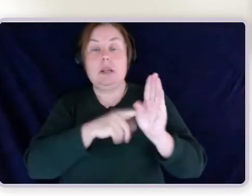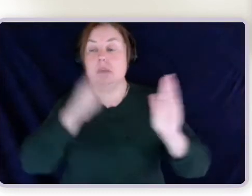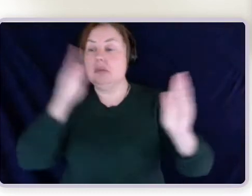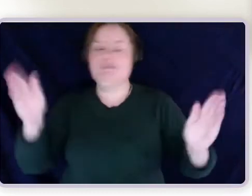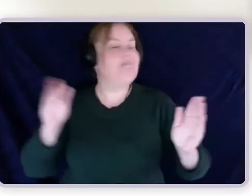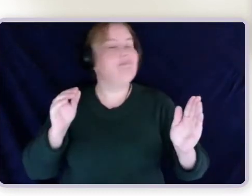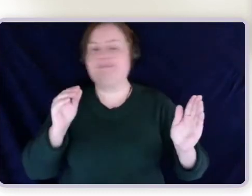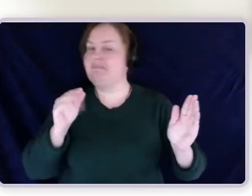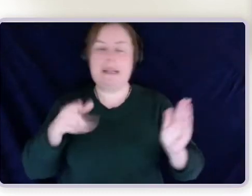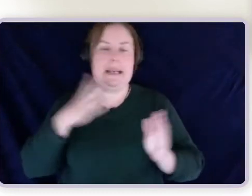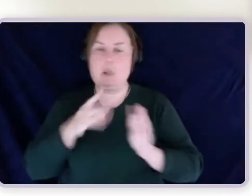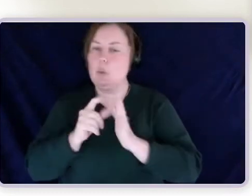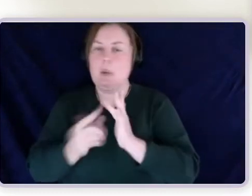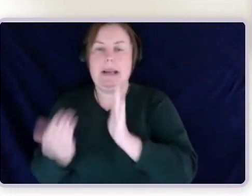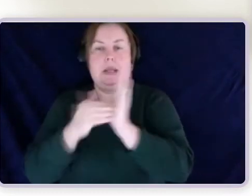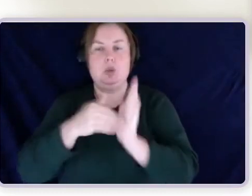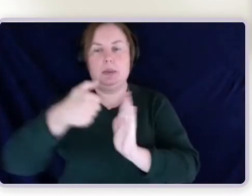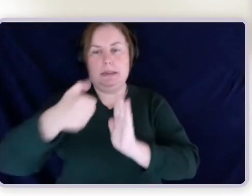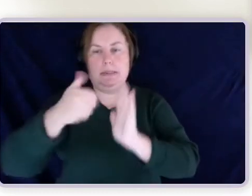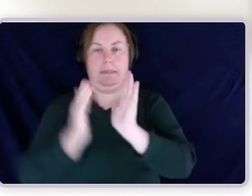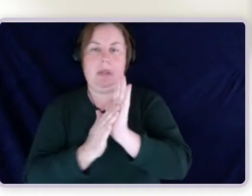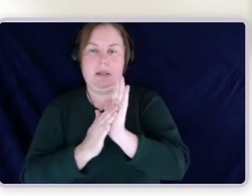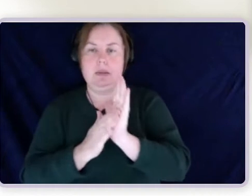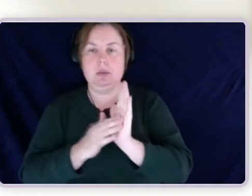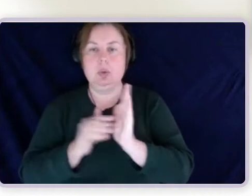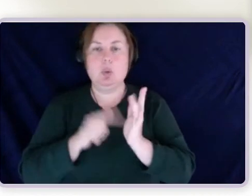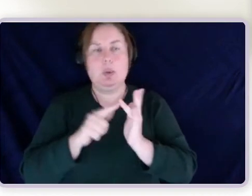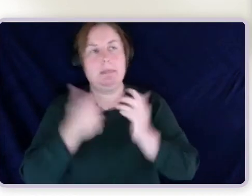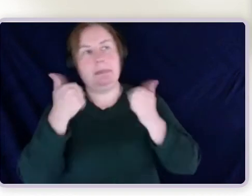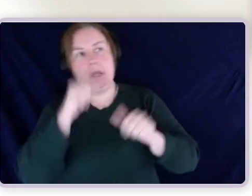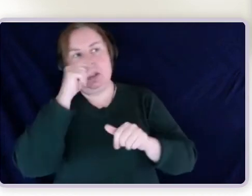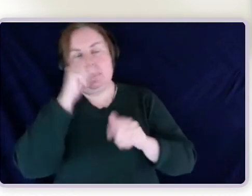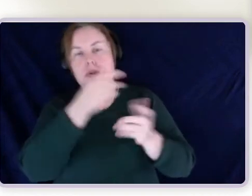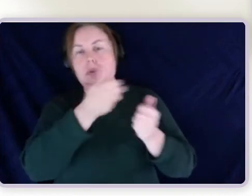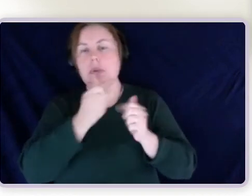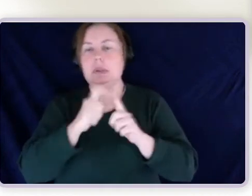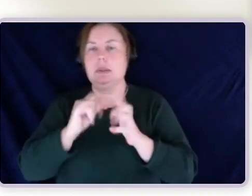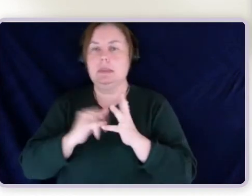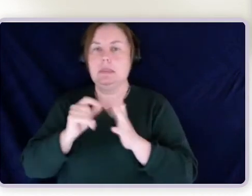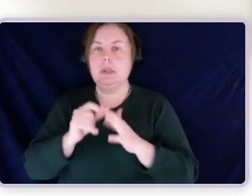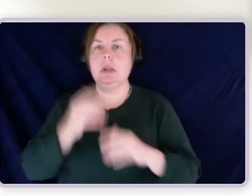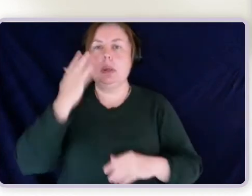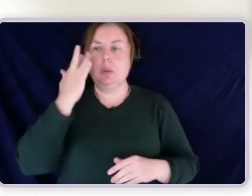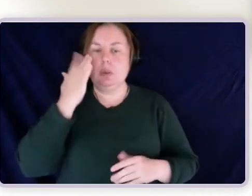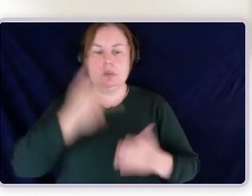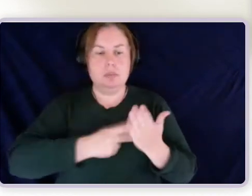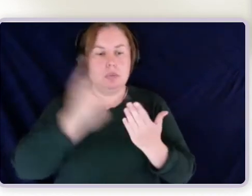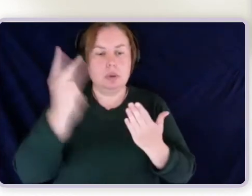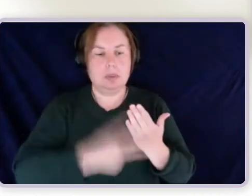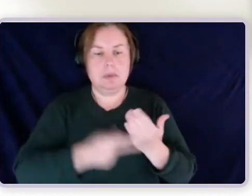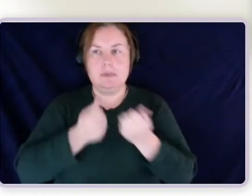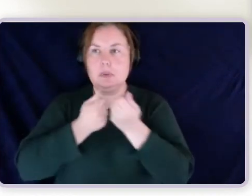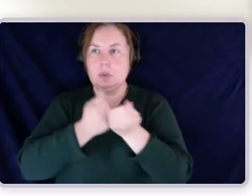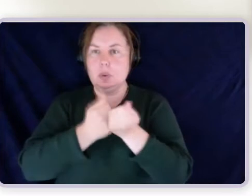When does a program of support not have to be completed? When a person has a severe impairment. So what that means is if you get